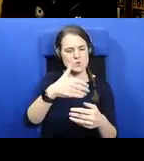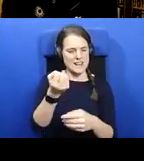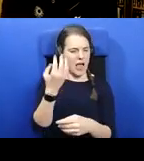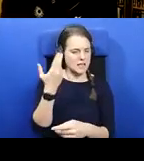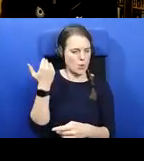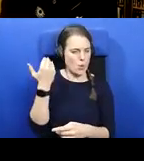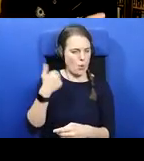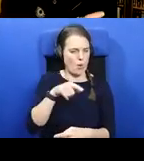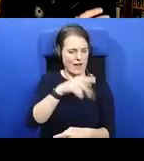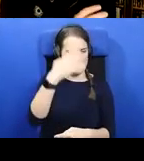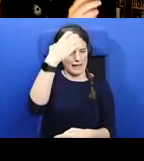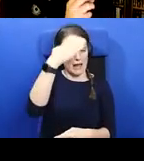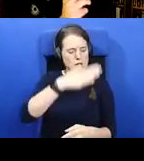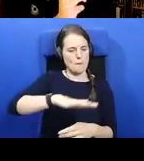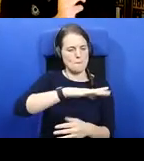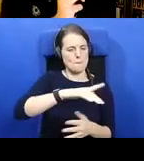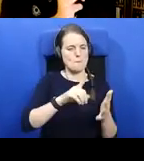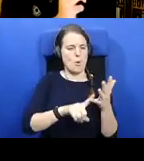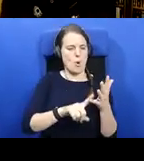And